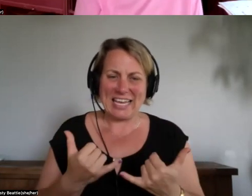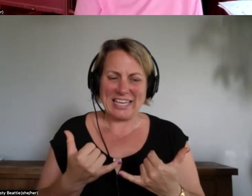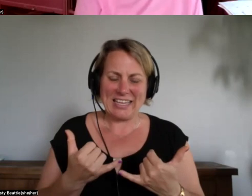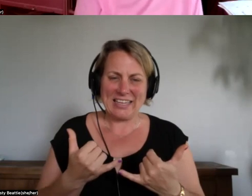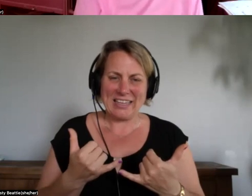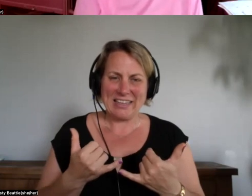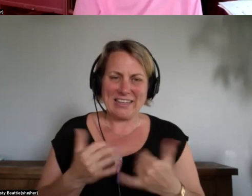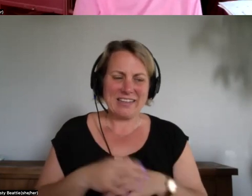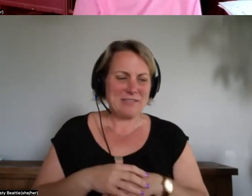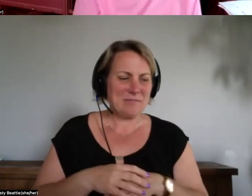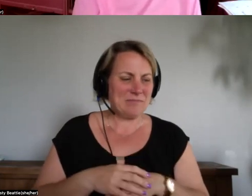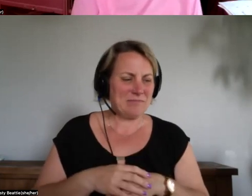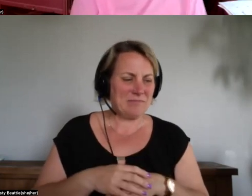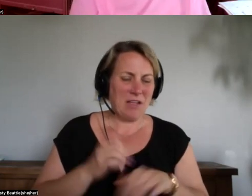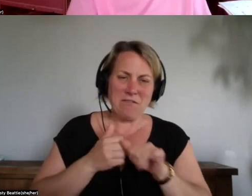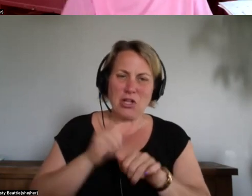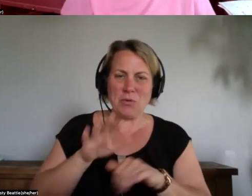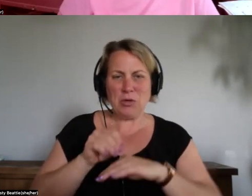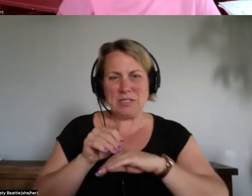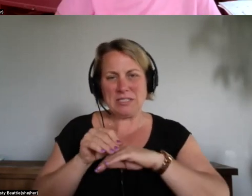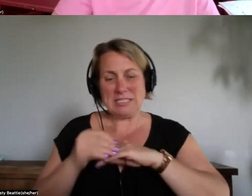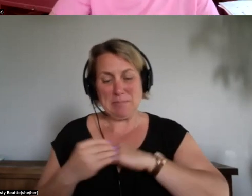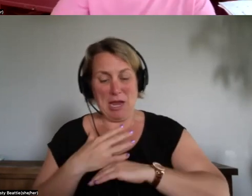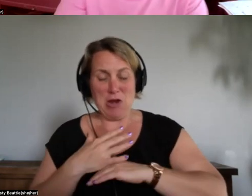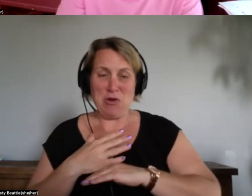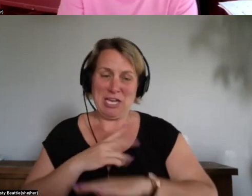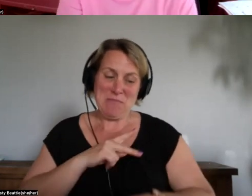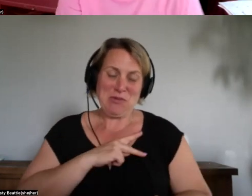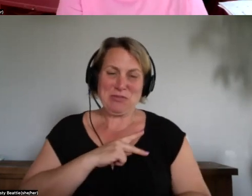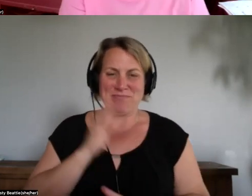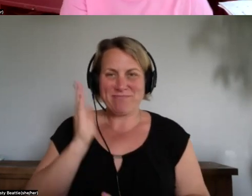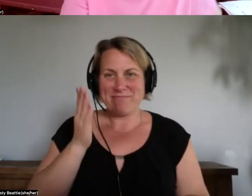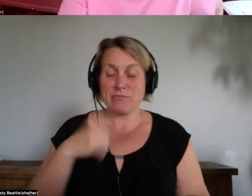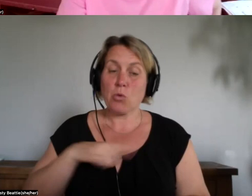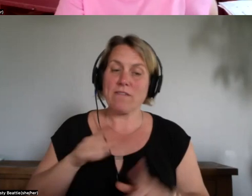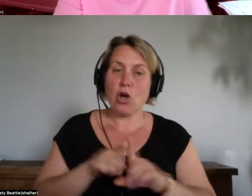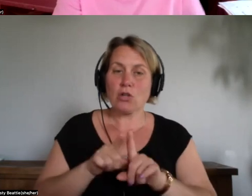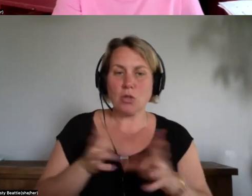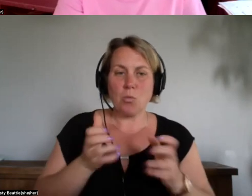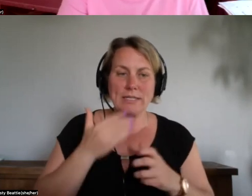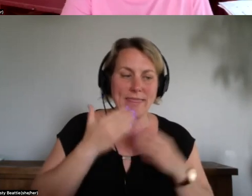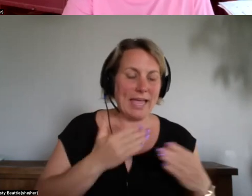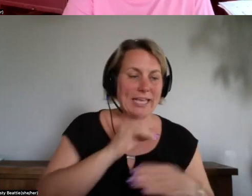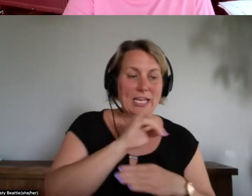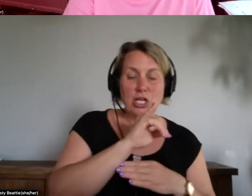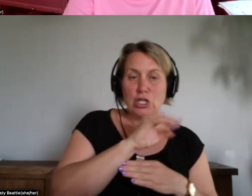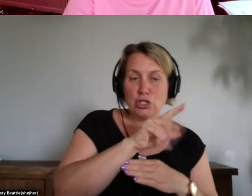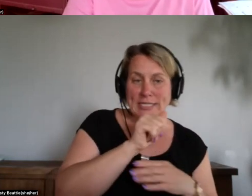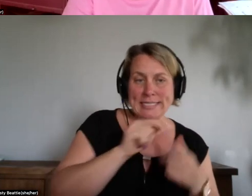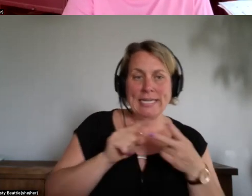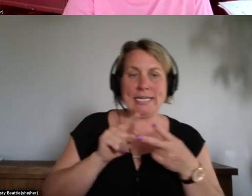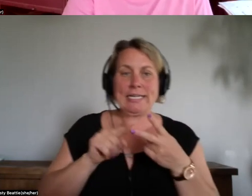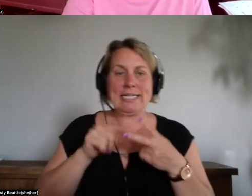uh presentation we'd also like to thank jessica and christy from the toronto